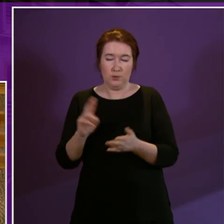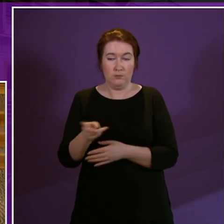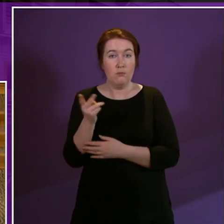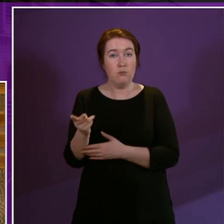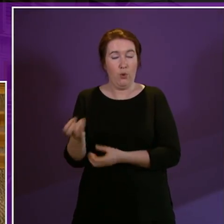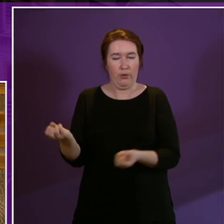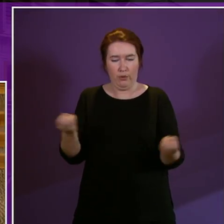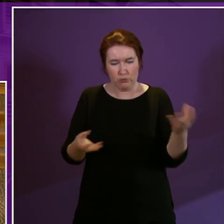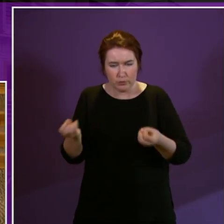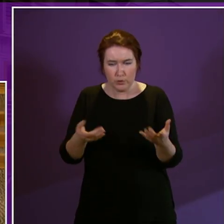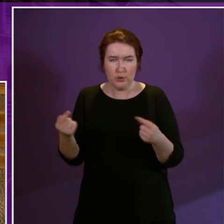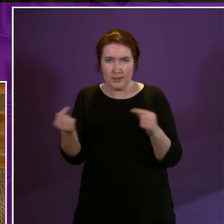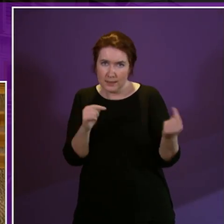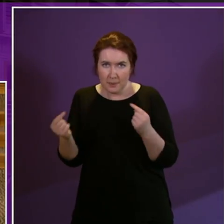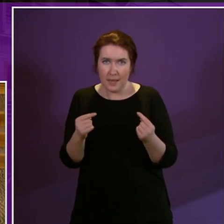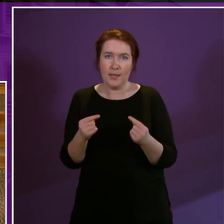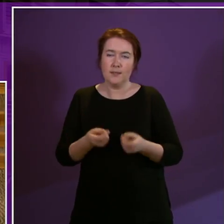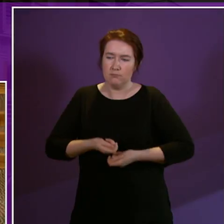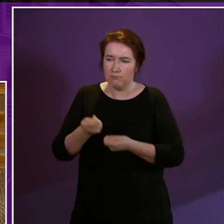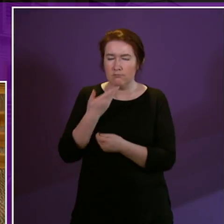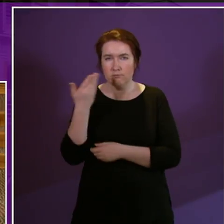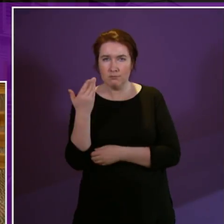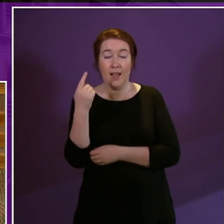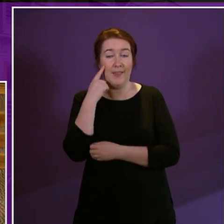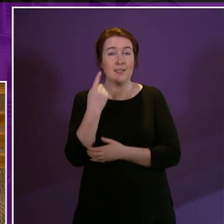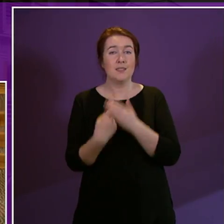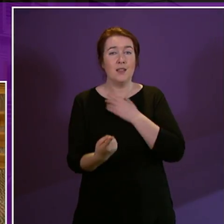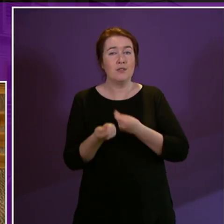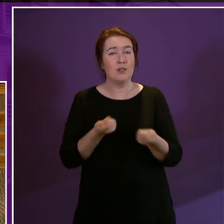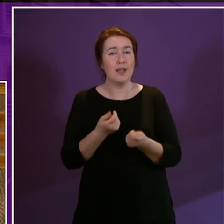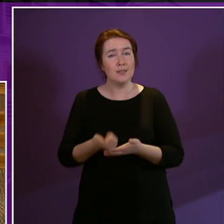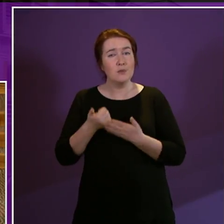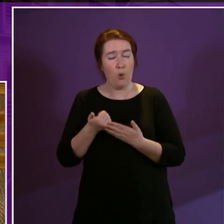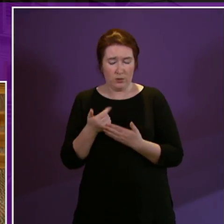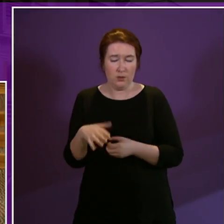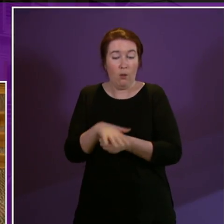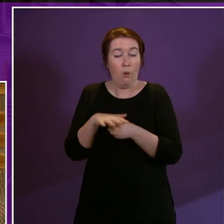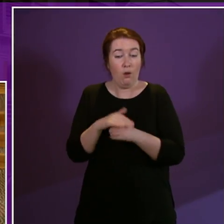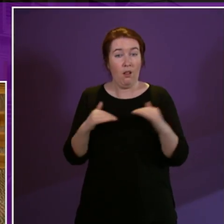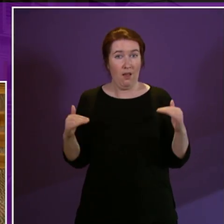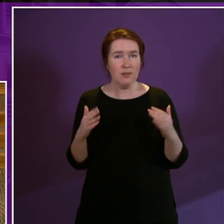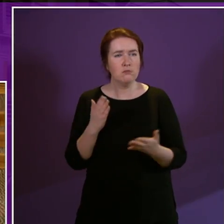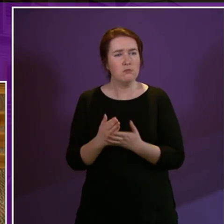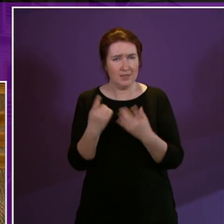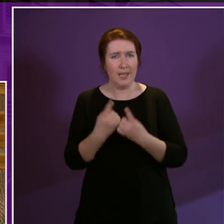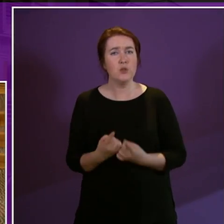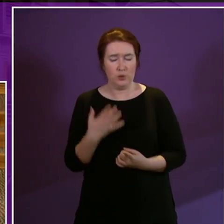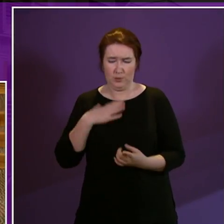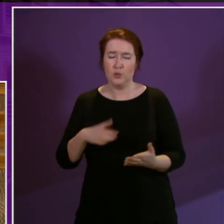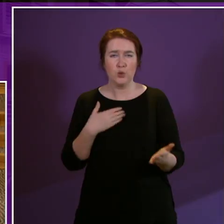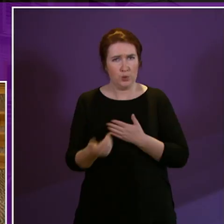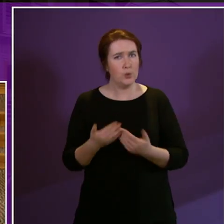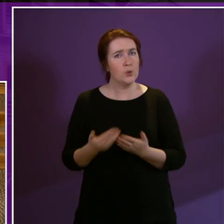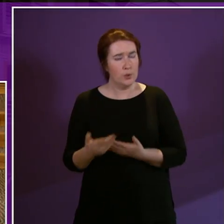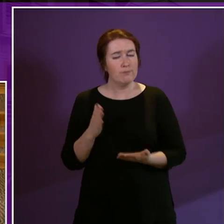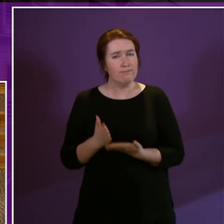importantly to the debate I think self-directed support at a local level are issues that we do need to address there